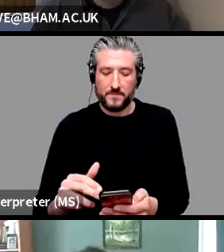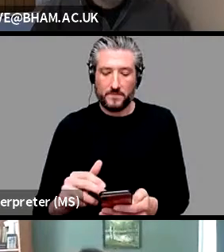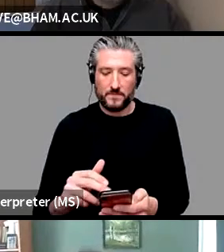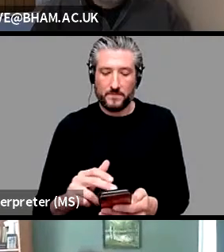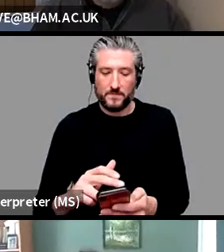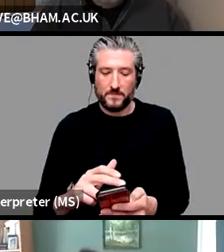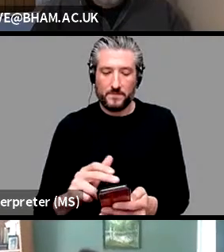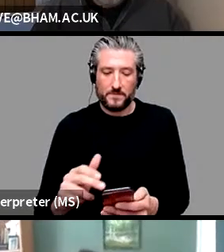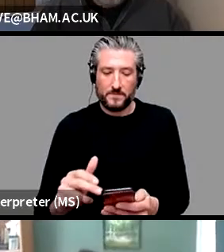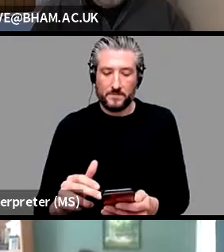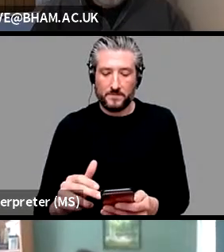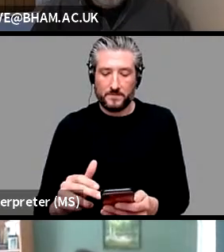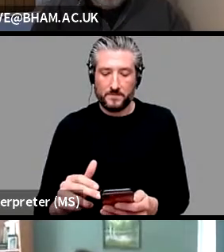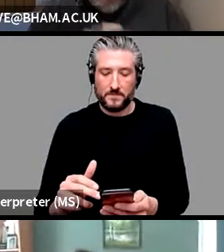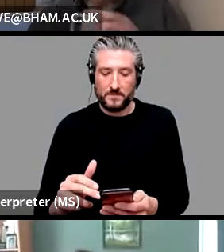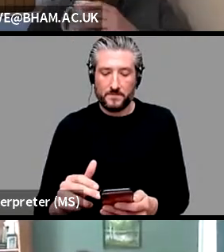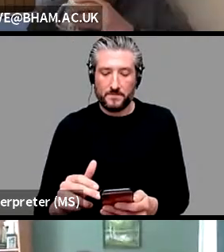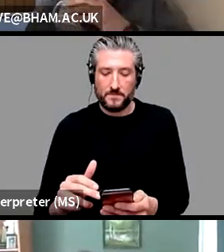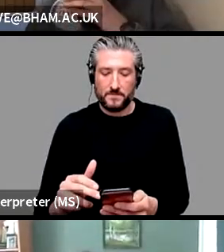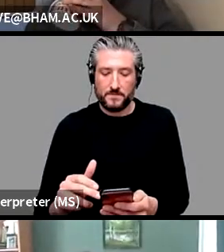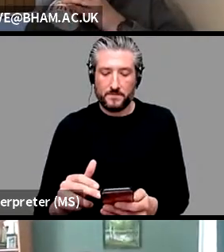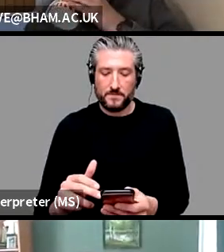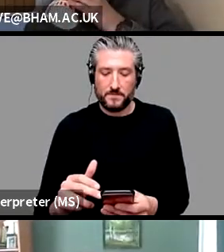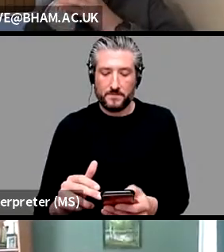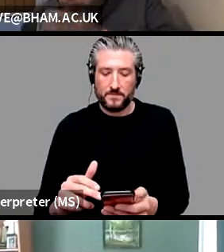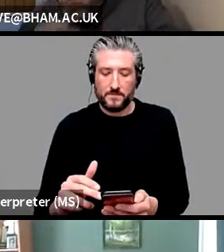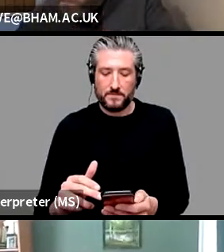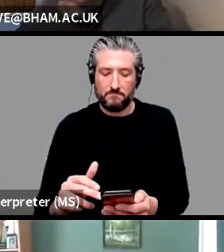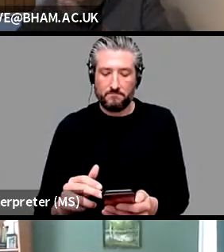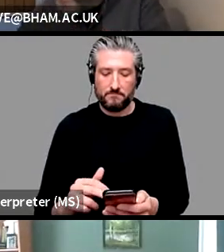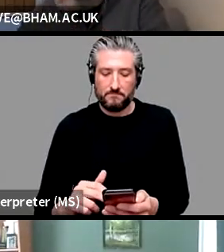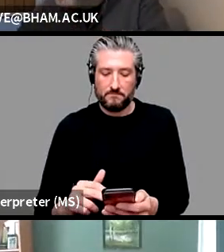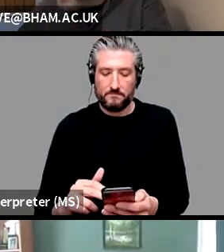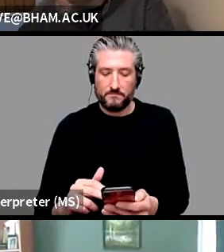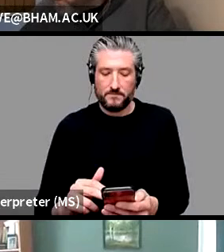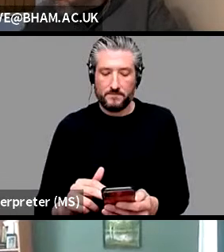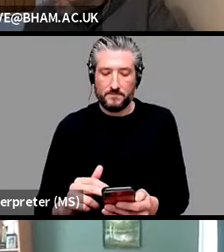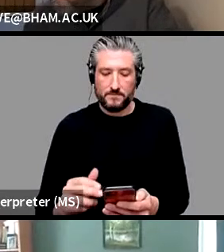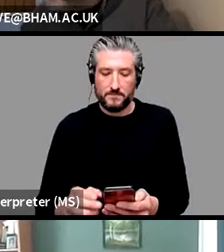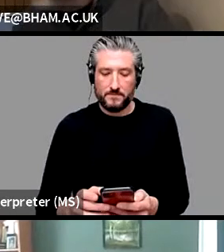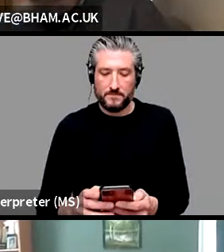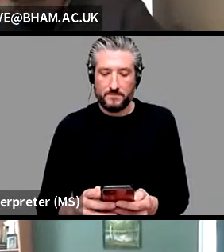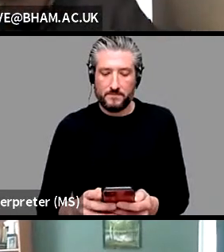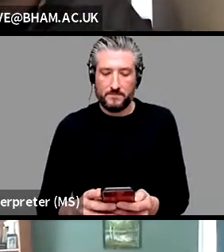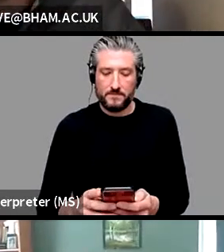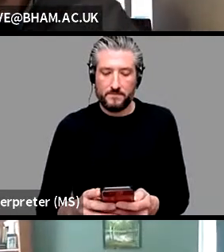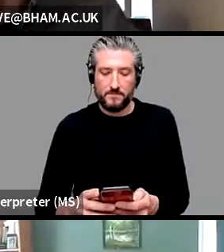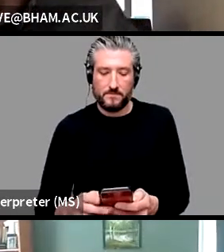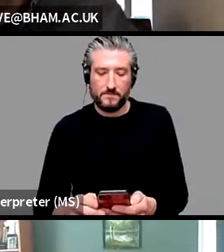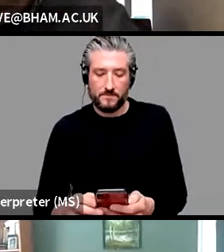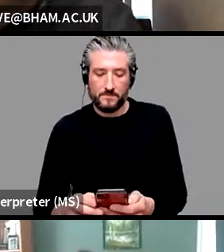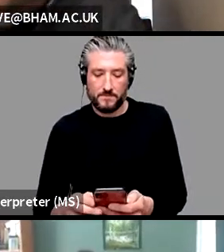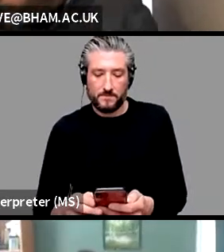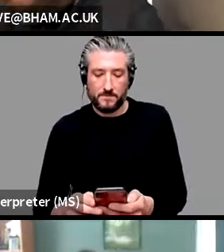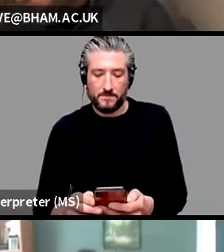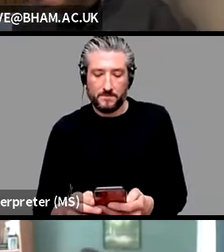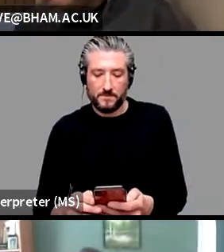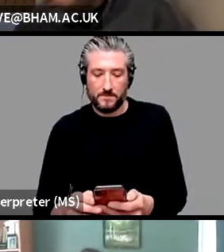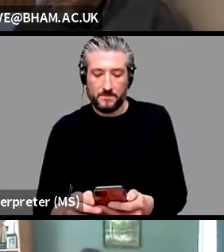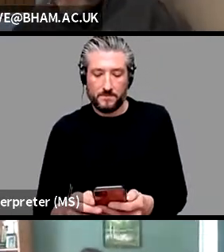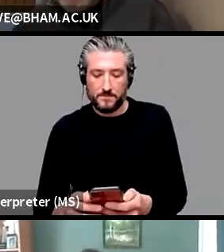I think I was on something in the LAGB at the time and I actually think that there was a discussion of precisely...